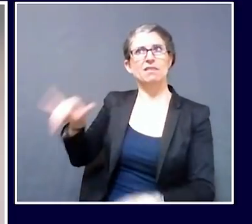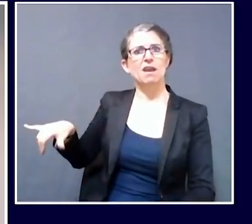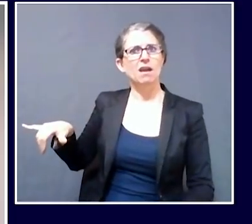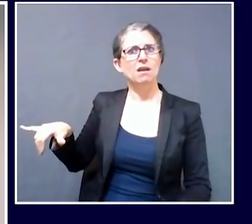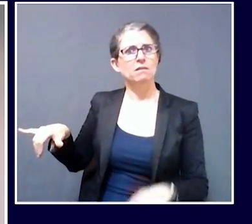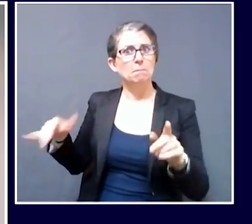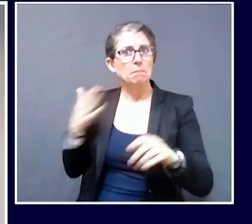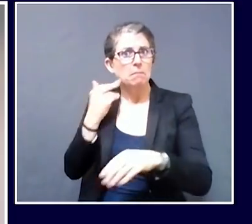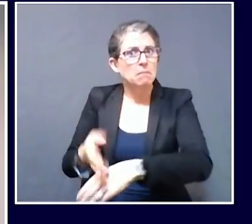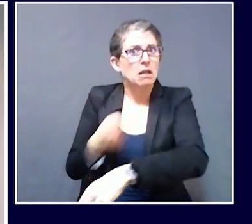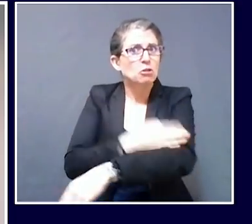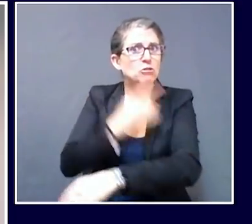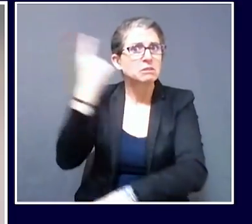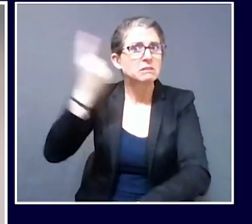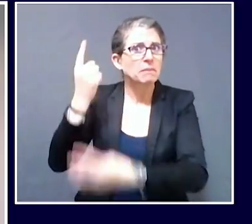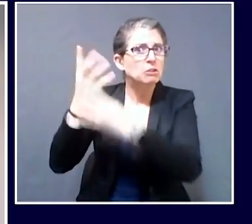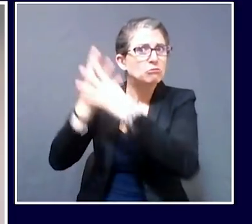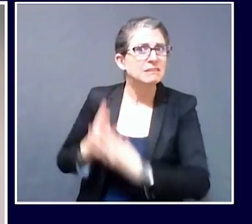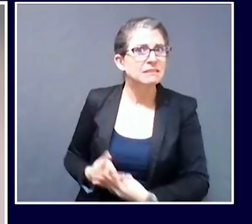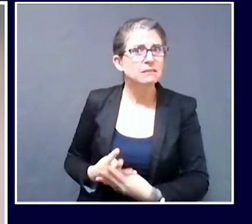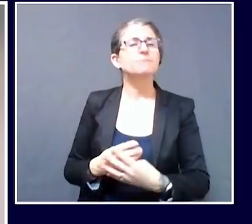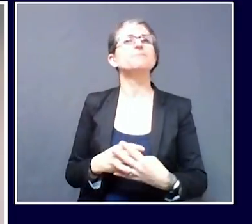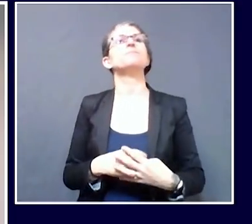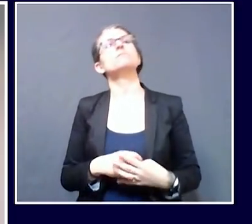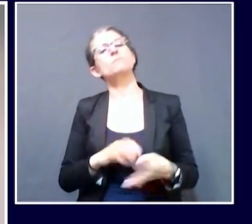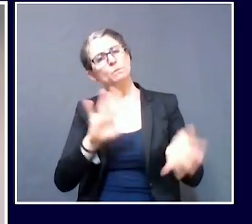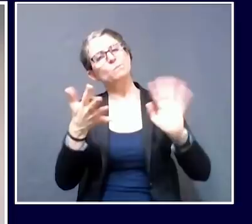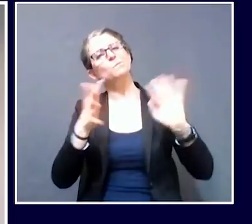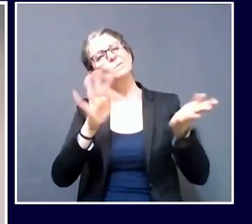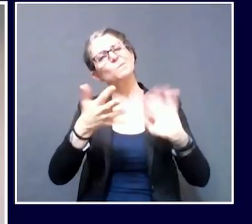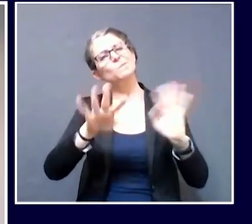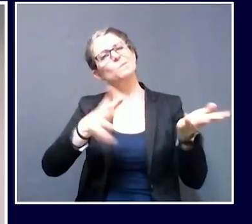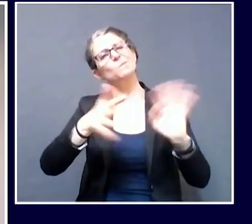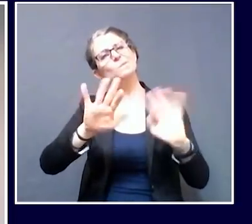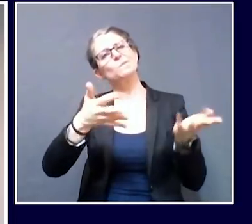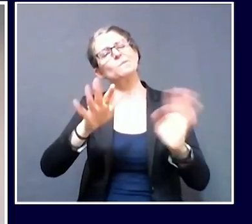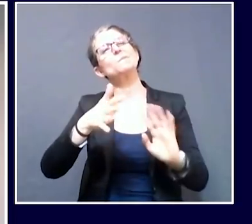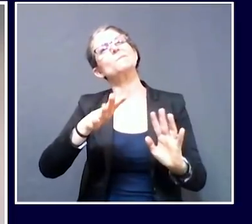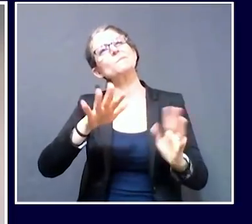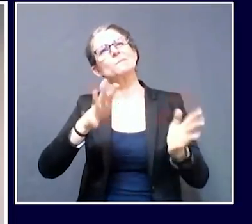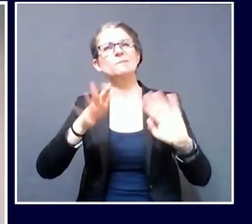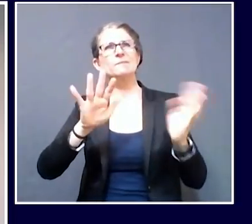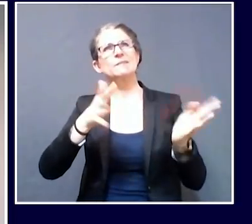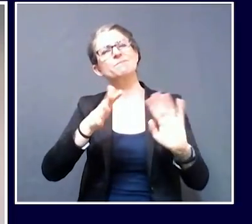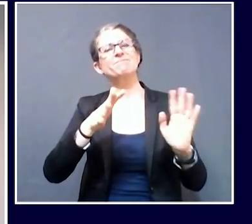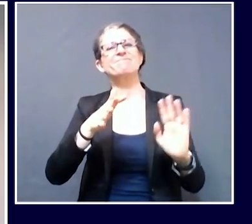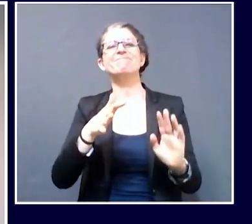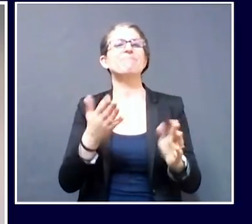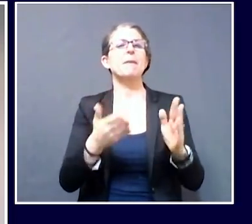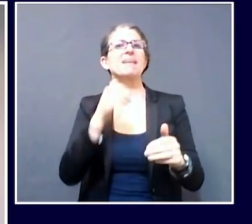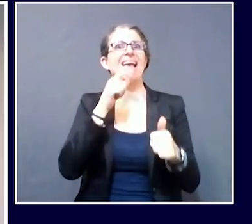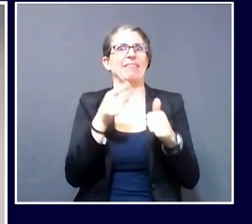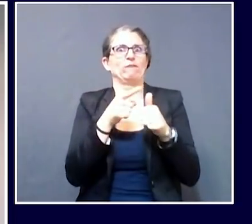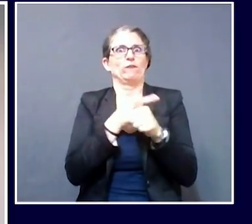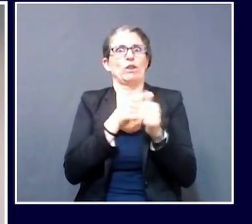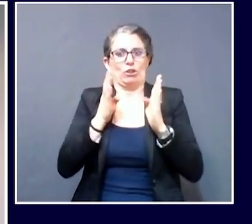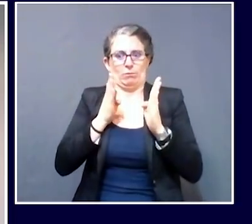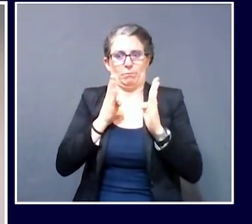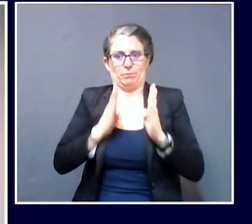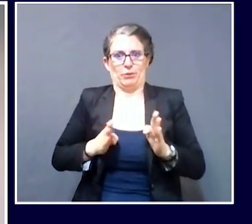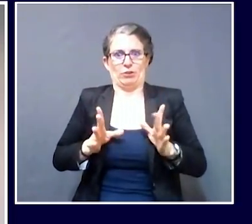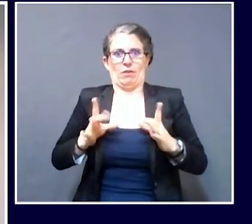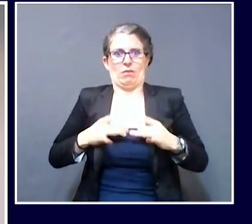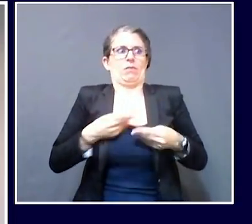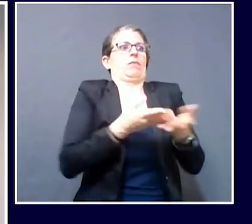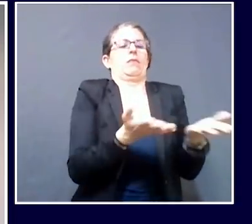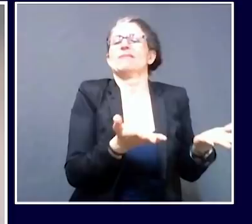able to identify, if not the first individual, but among the first cadre of folks who may have